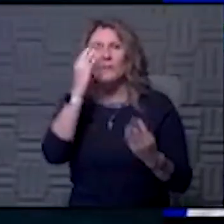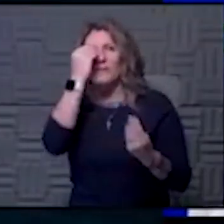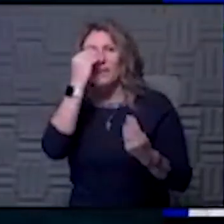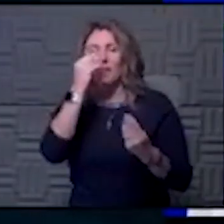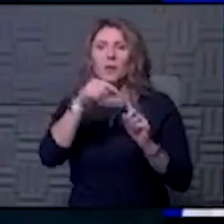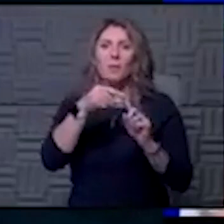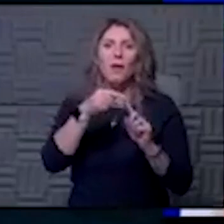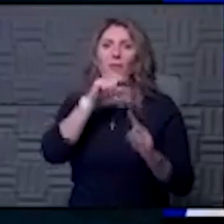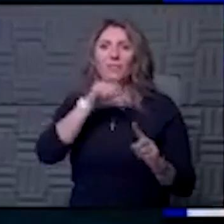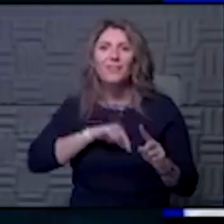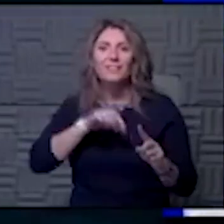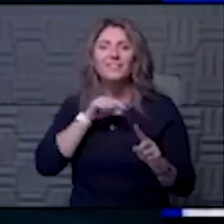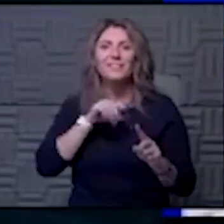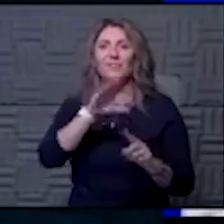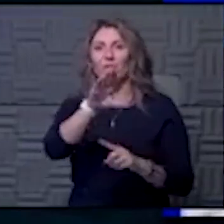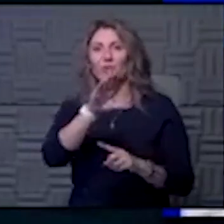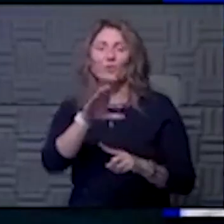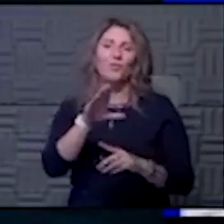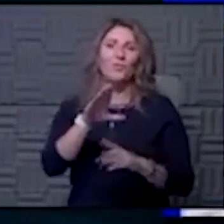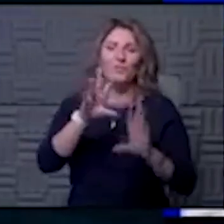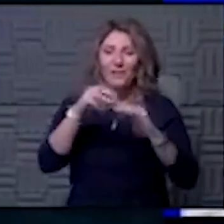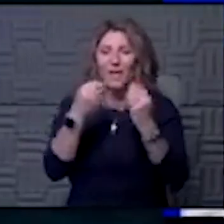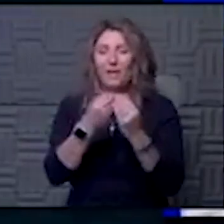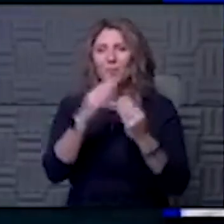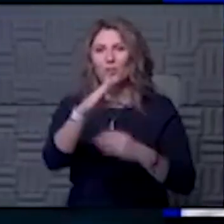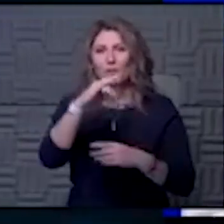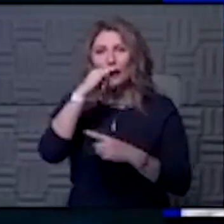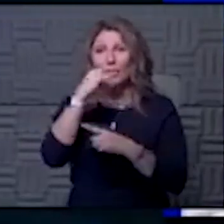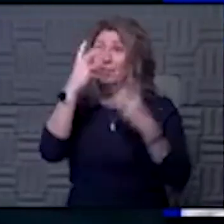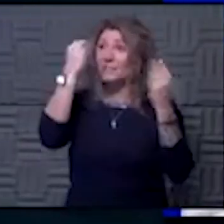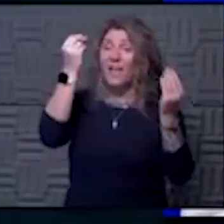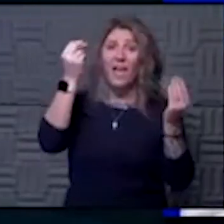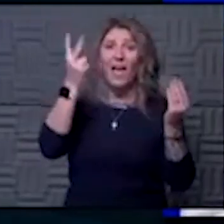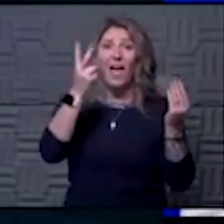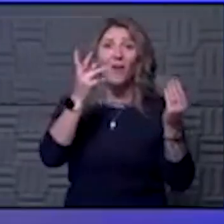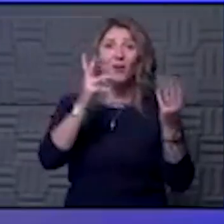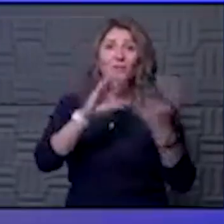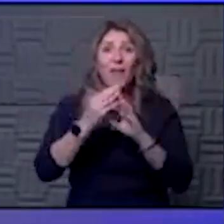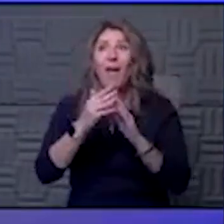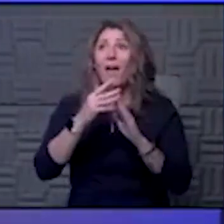for you and your family? I know your kids are out of town and are you going bring everybody home?